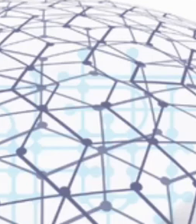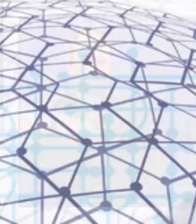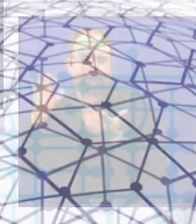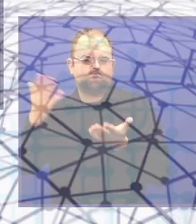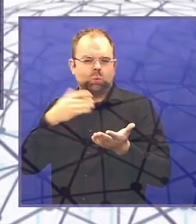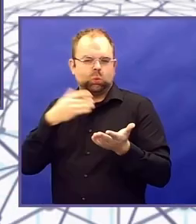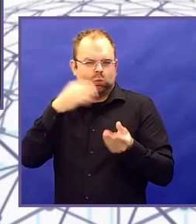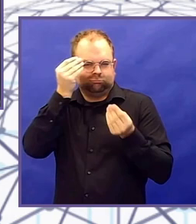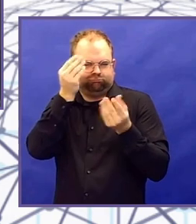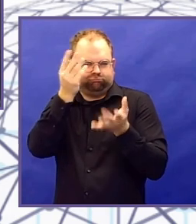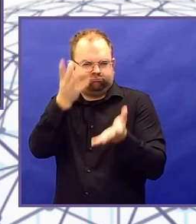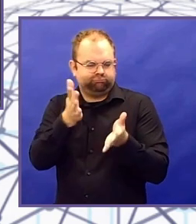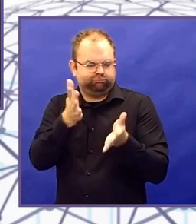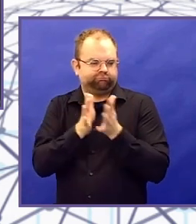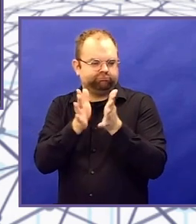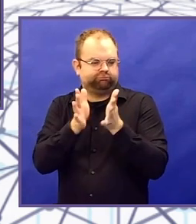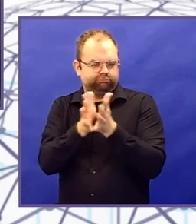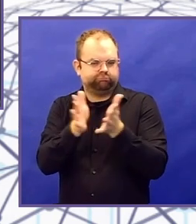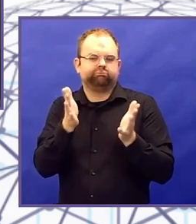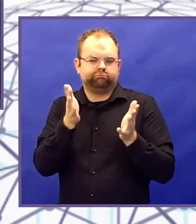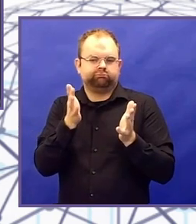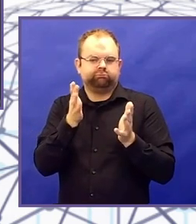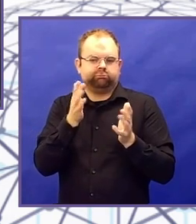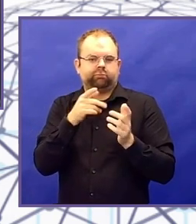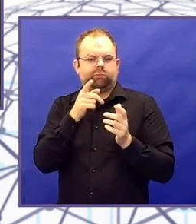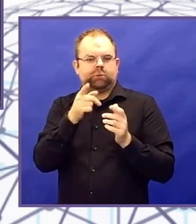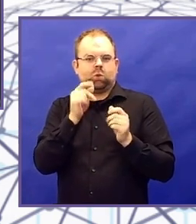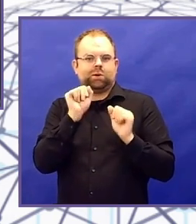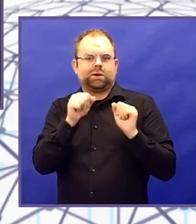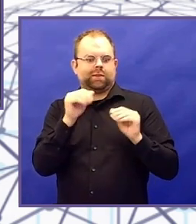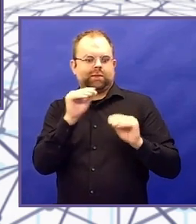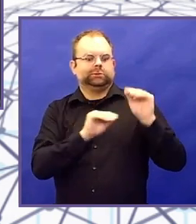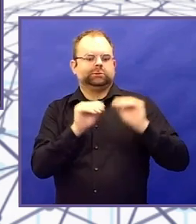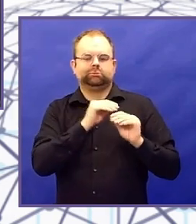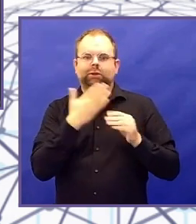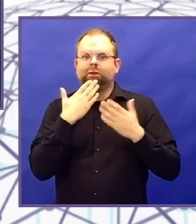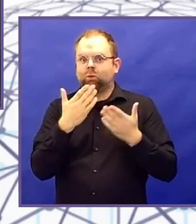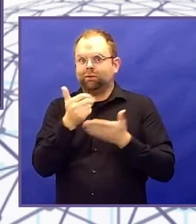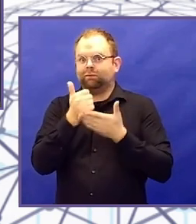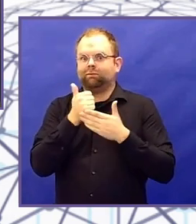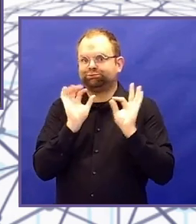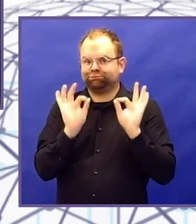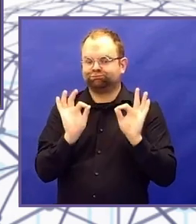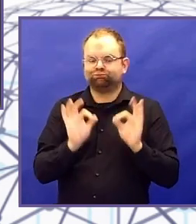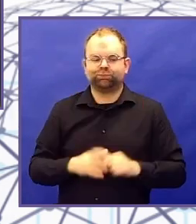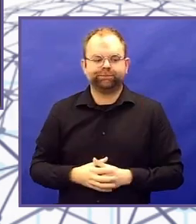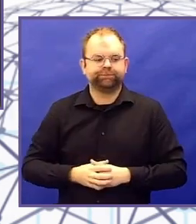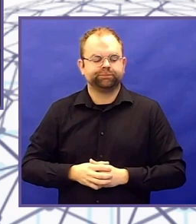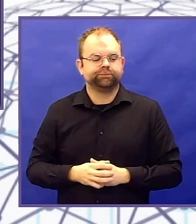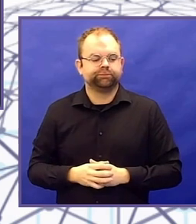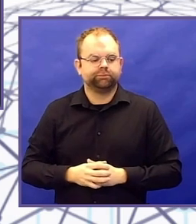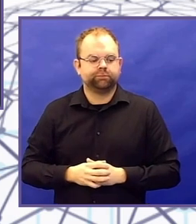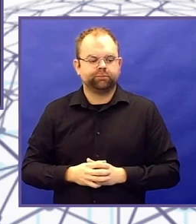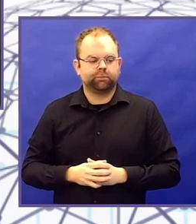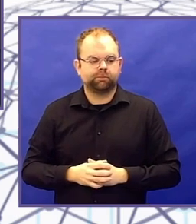Anna has come with her chair. I have found my chair. We're all good. Chairs are here.